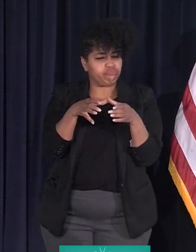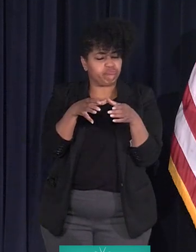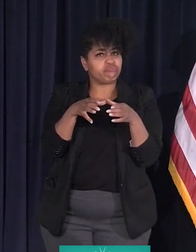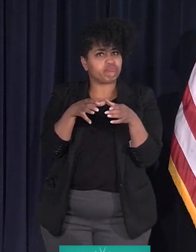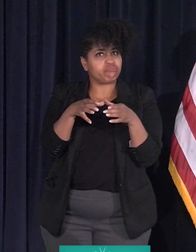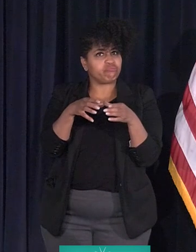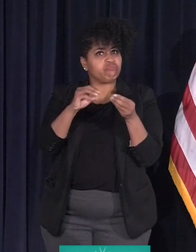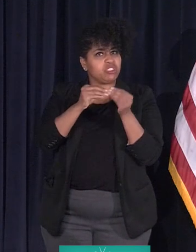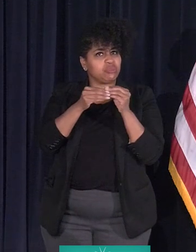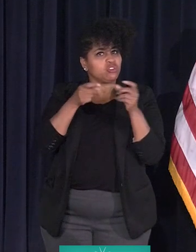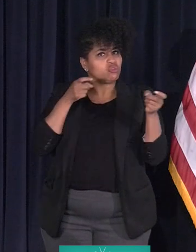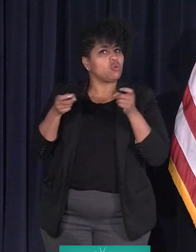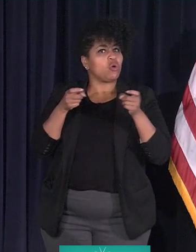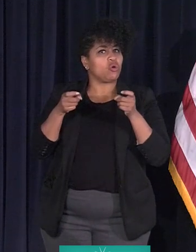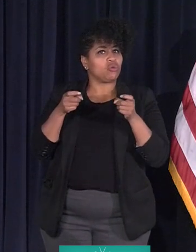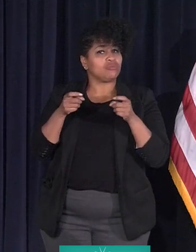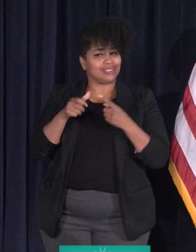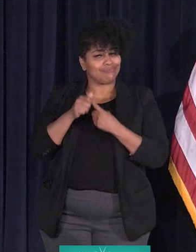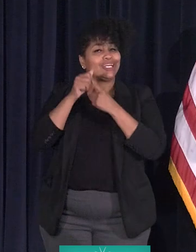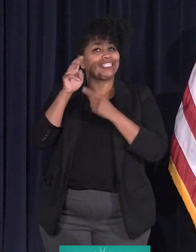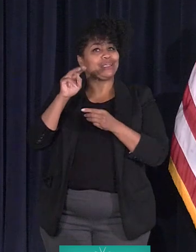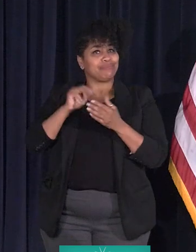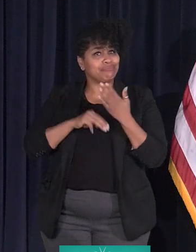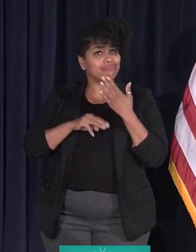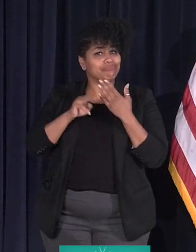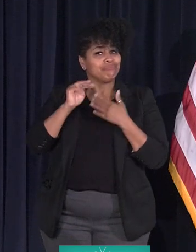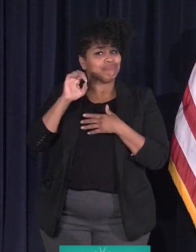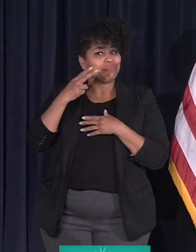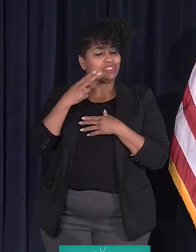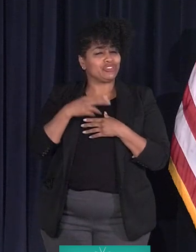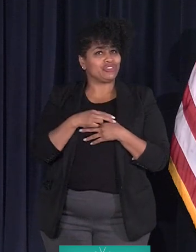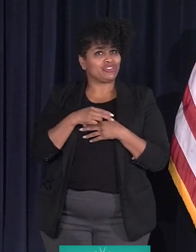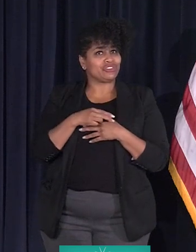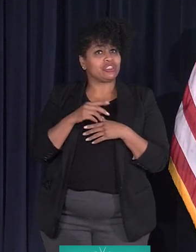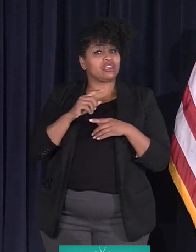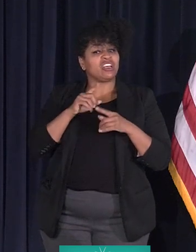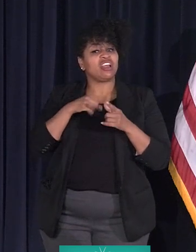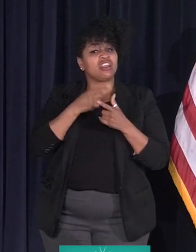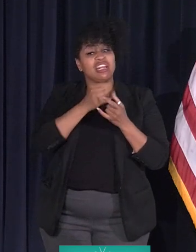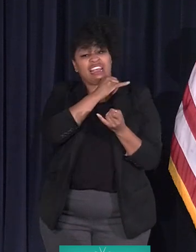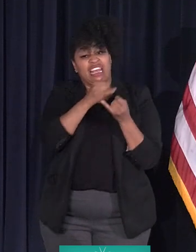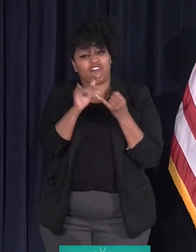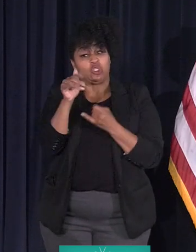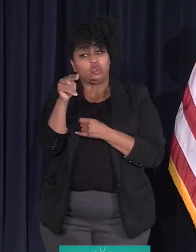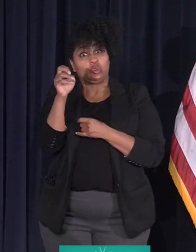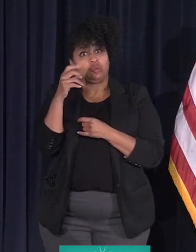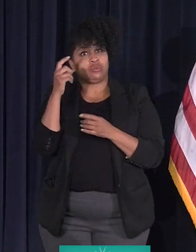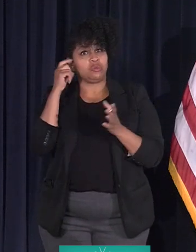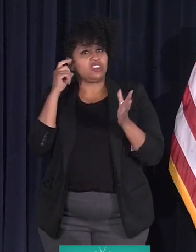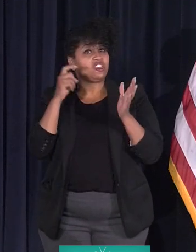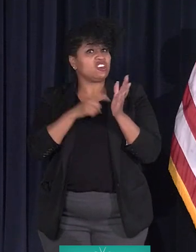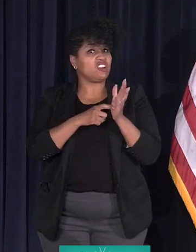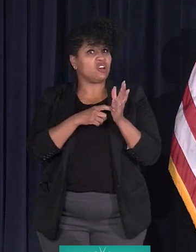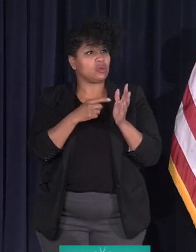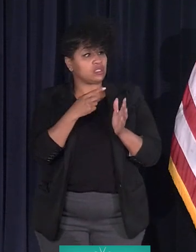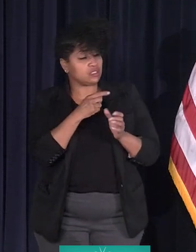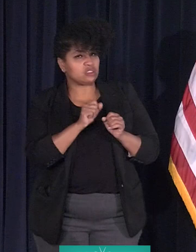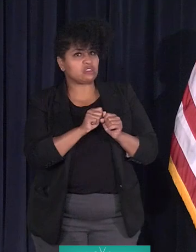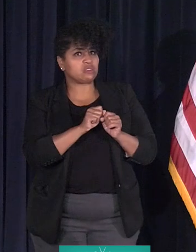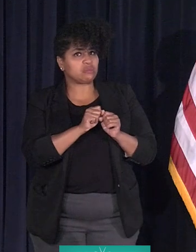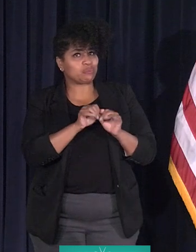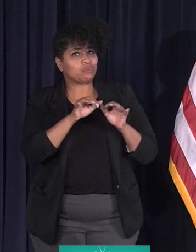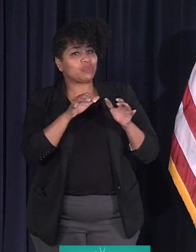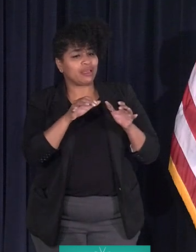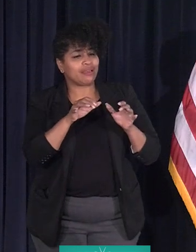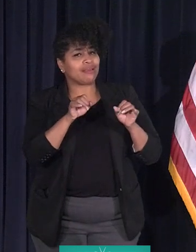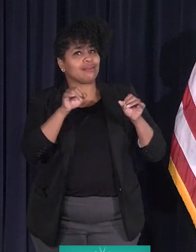in Michigan. And then by the end of June, we saw it start to spread. And it